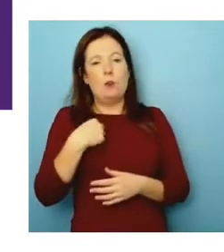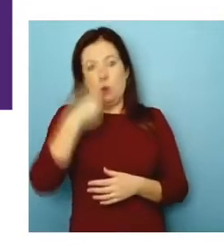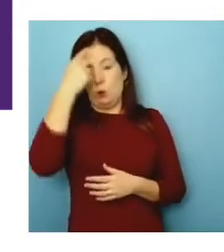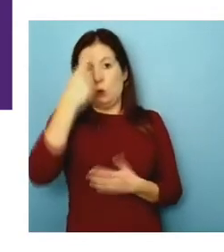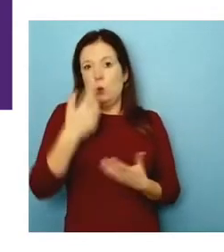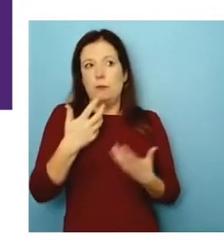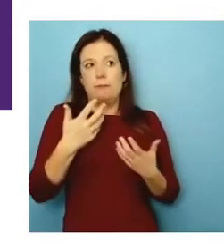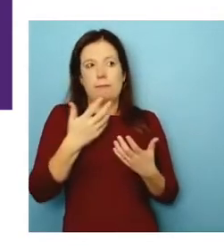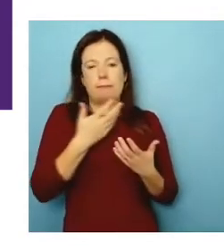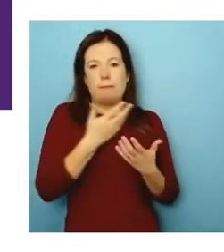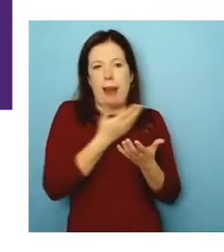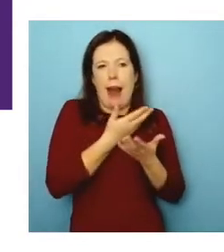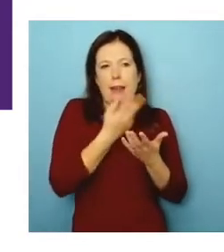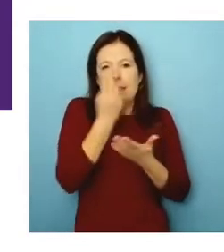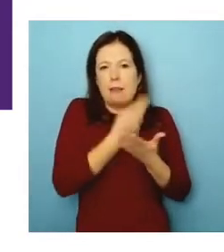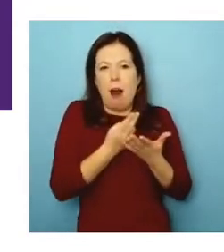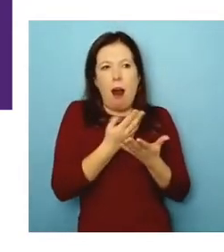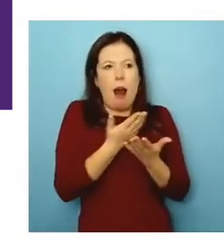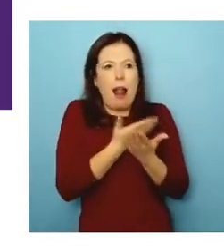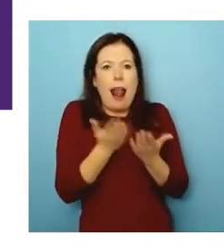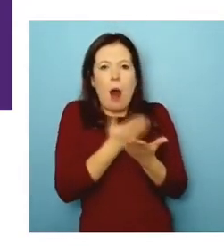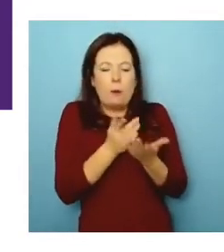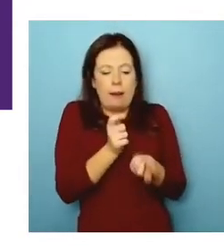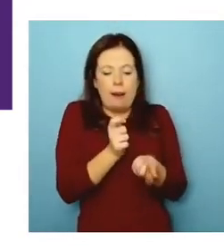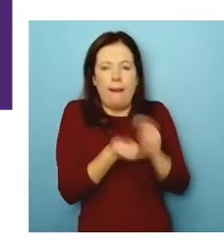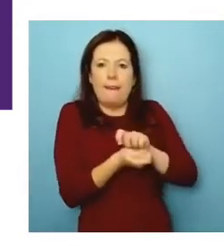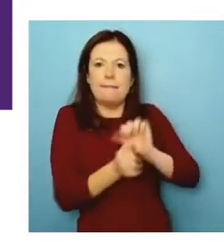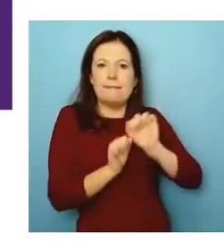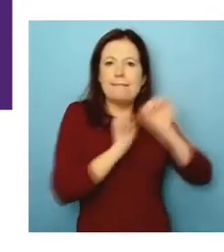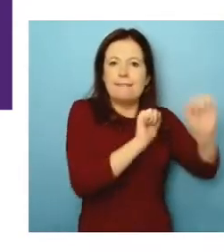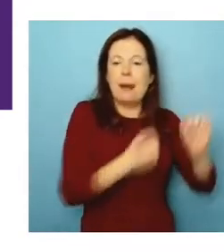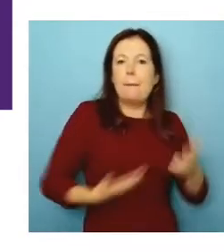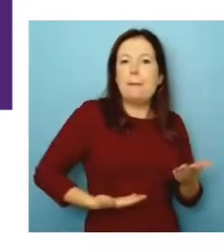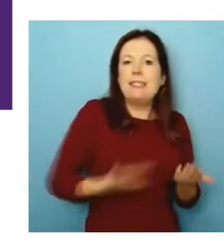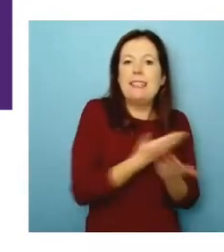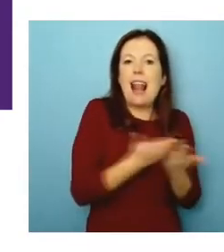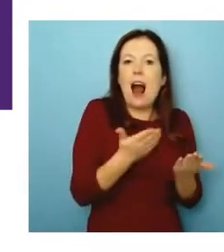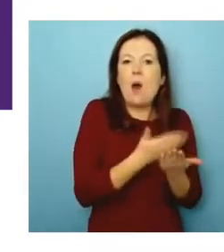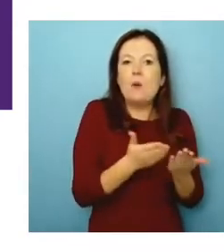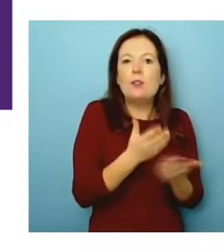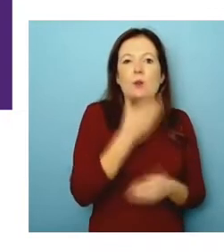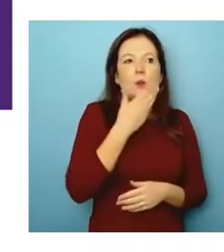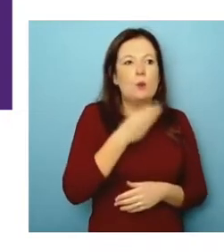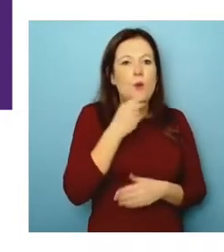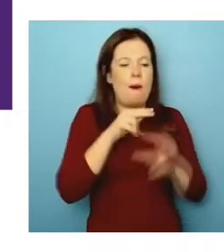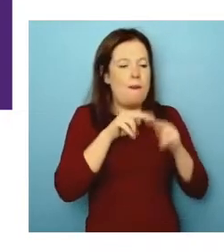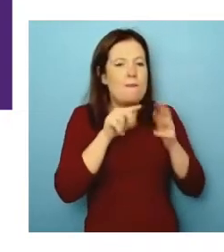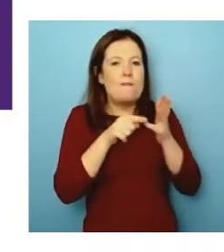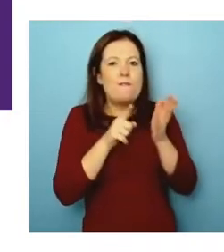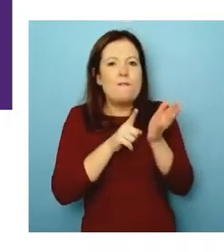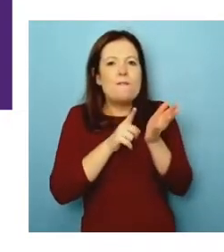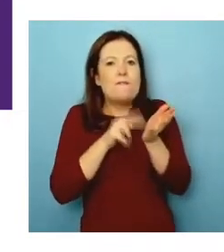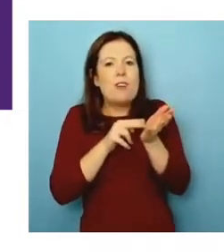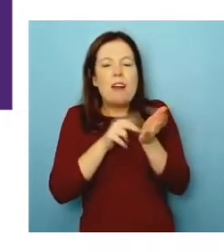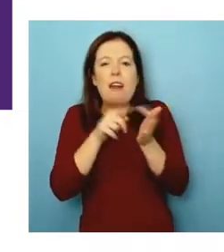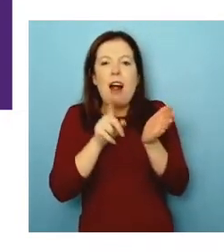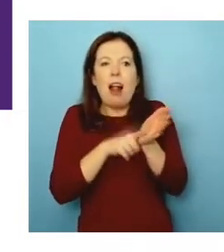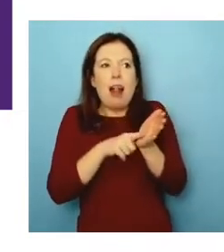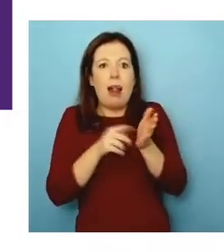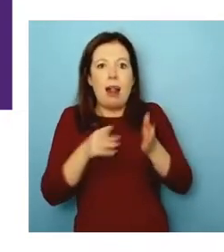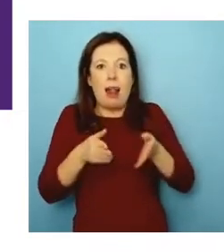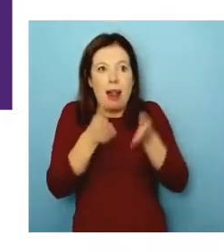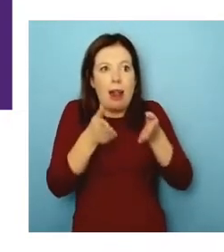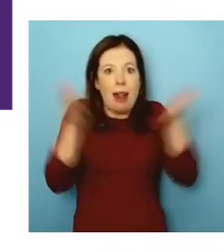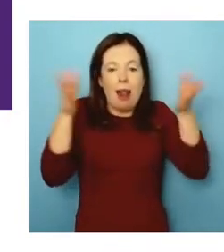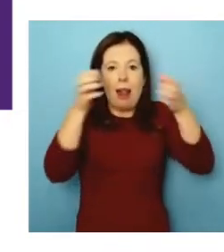it out of the design language and converted it into business language. So I'm talking about, you know, the funnel that we were increasing the funnel and we knew the segments and what